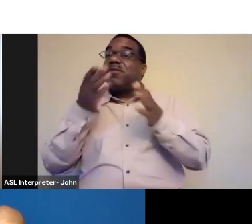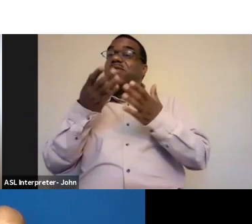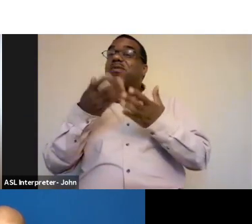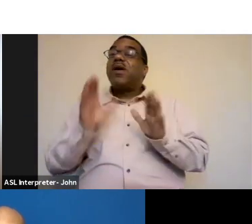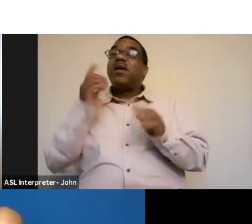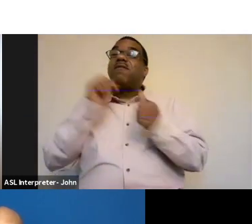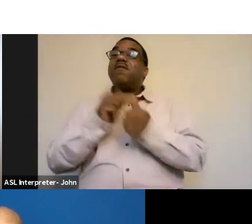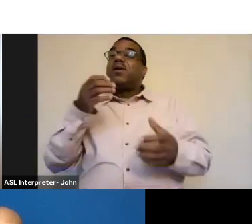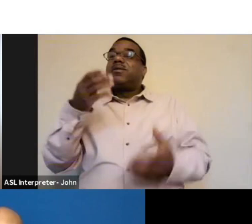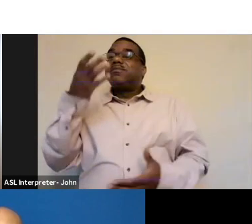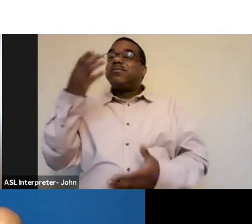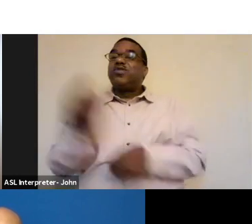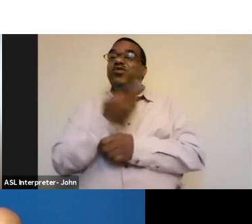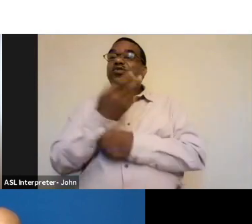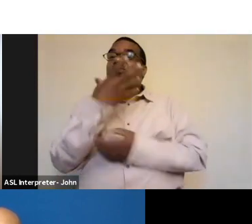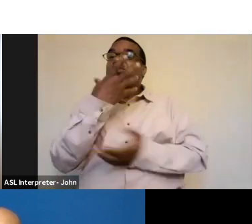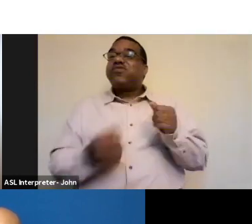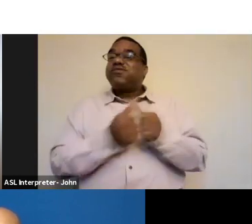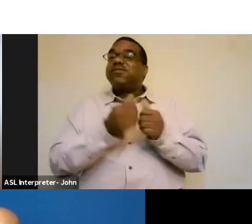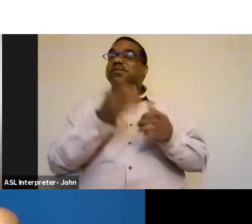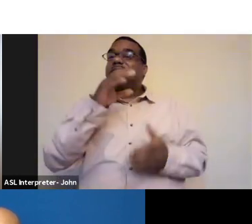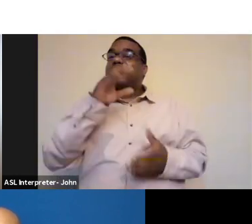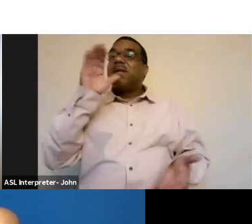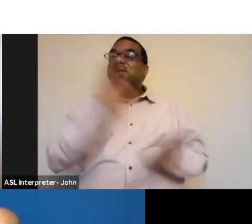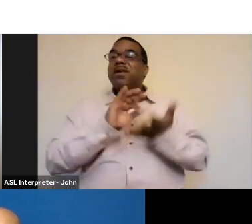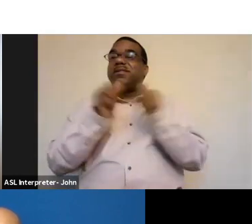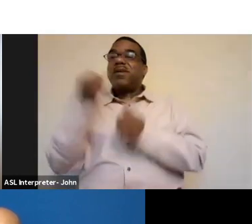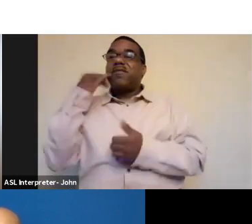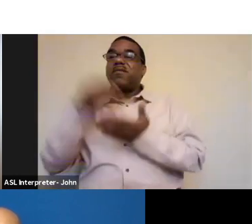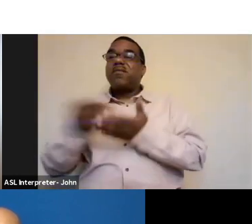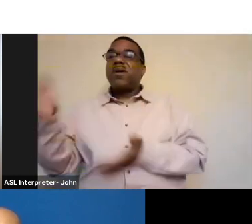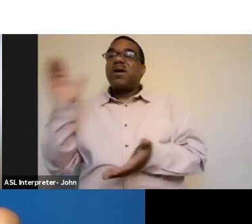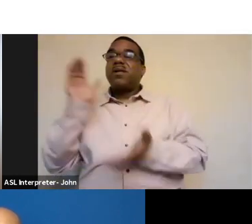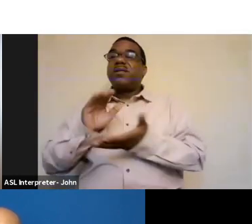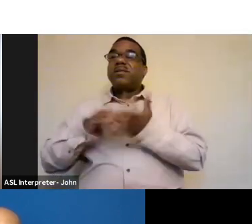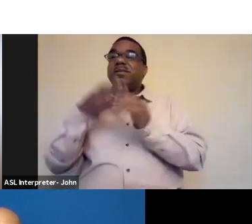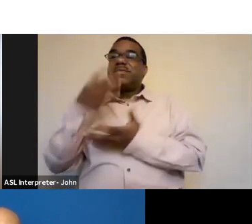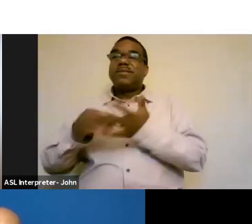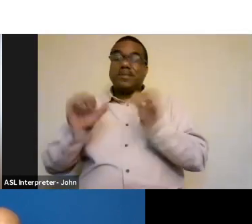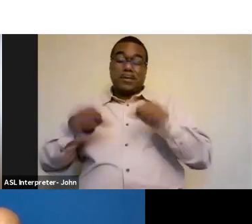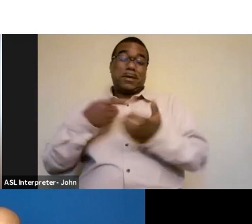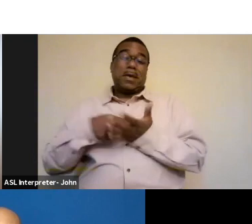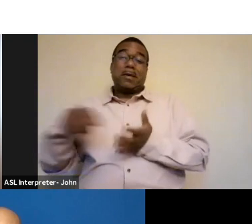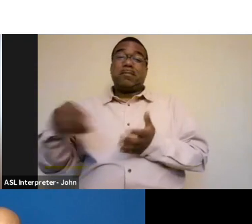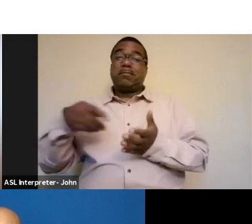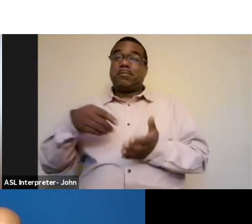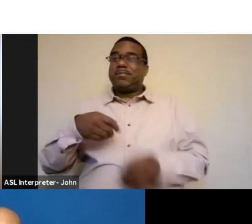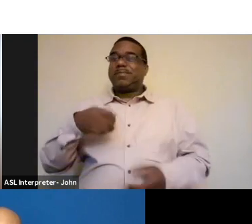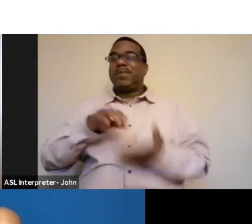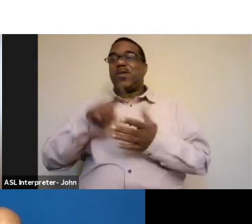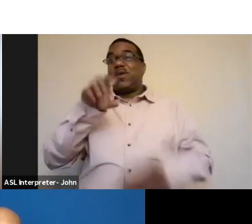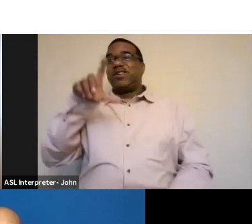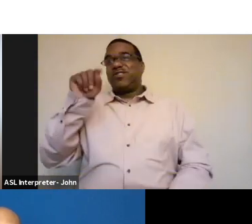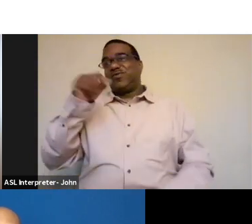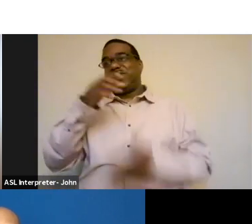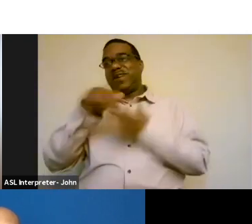and to consume more sustainably. Because when you're buying less, you can maybe spend $120 on those sustainably